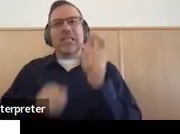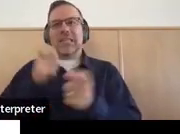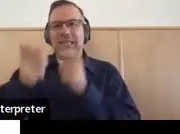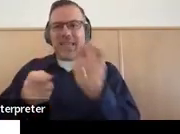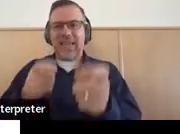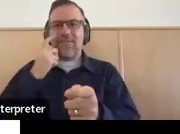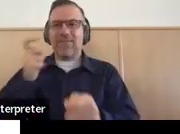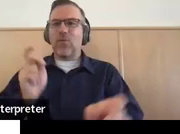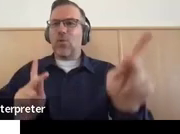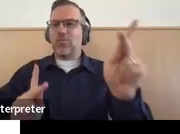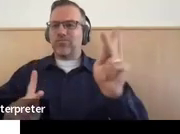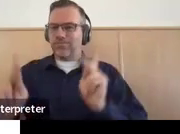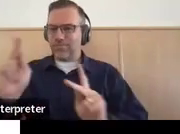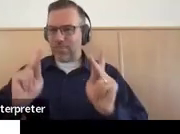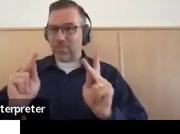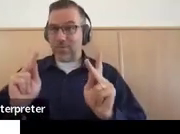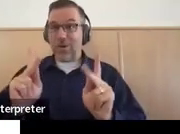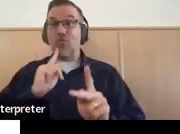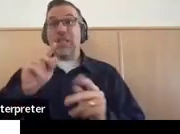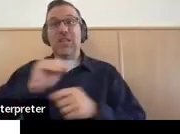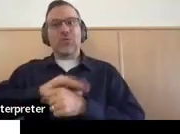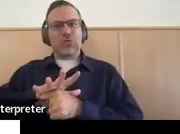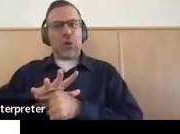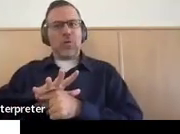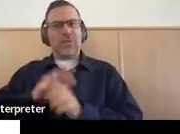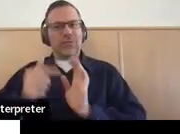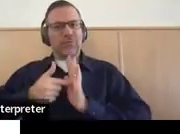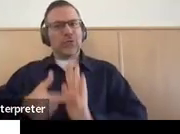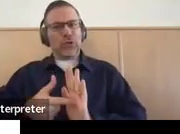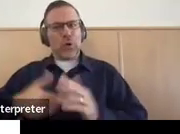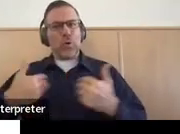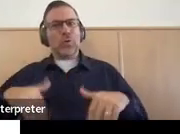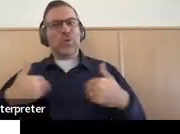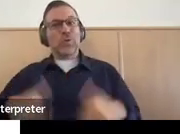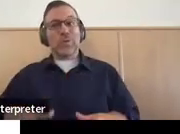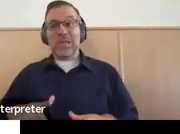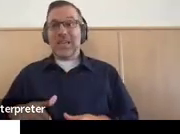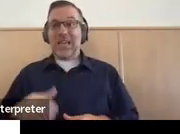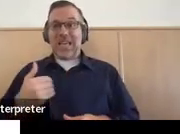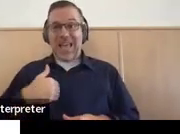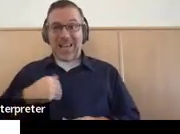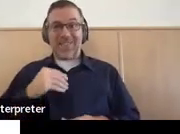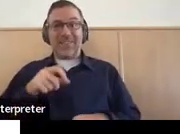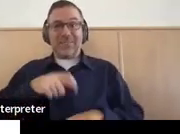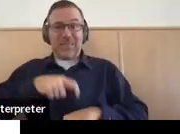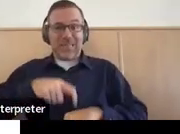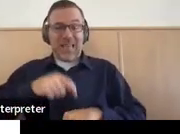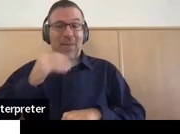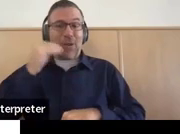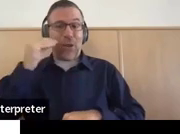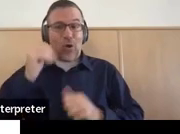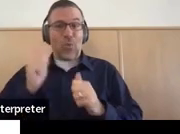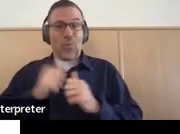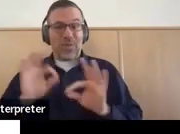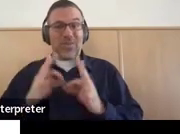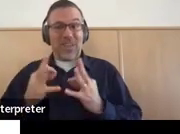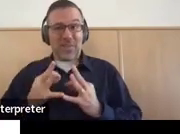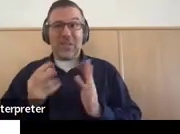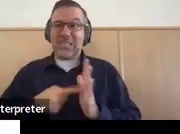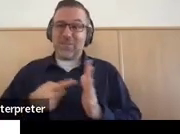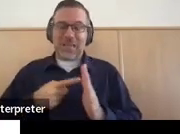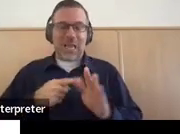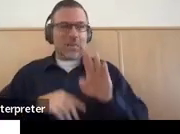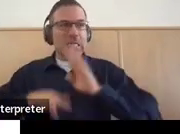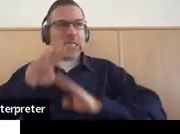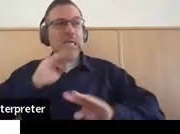out of COVID even more. We realized how much that time at home with our family, it might have been hard sometimes, but it was also